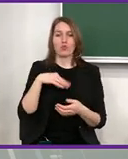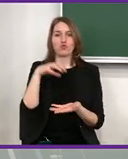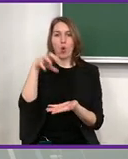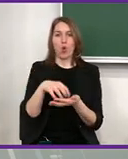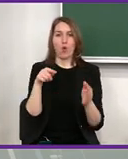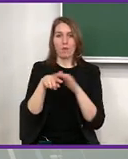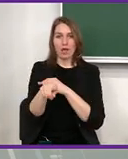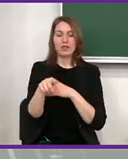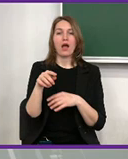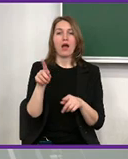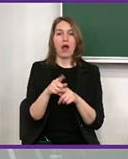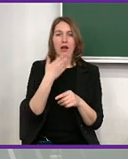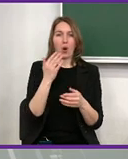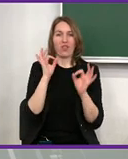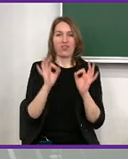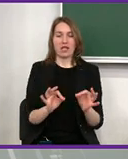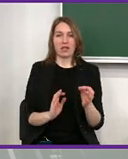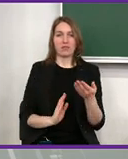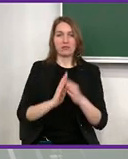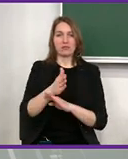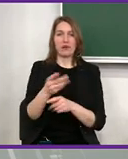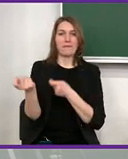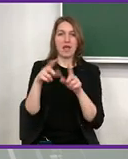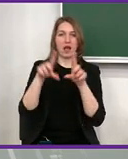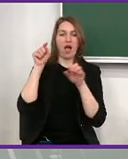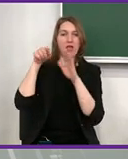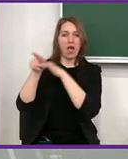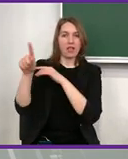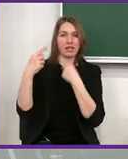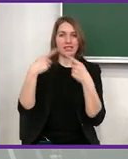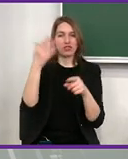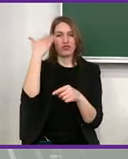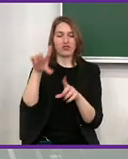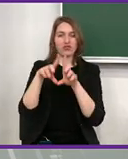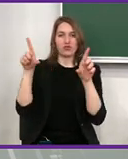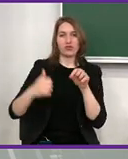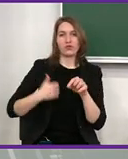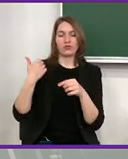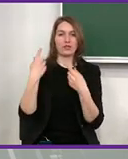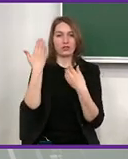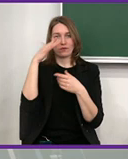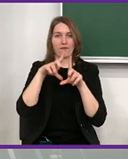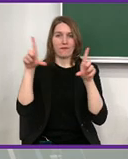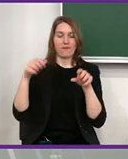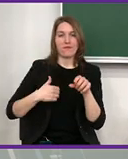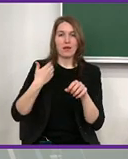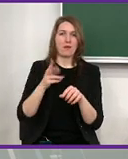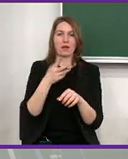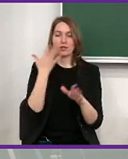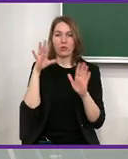also then we have on-site visits. Of course, this is our object. We don't have rights to visit